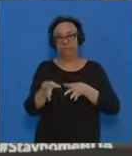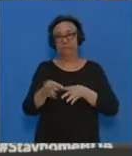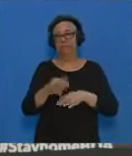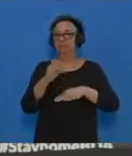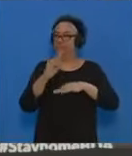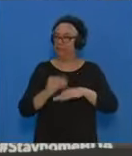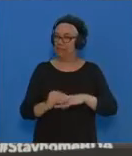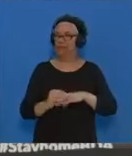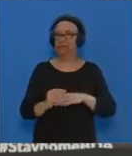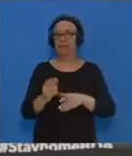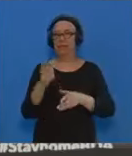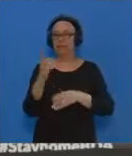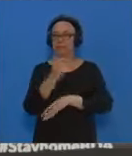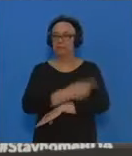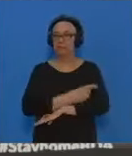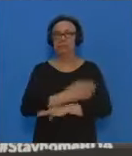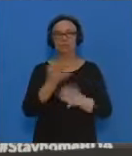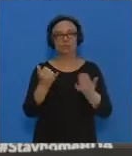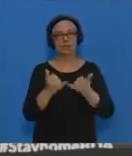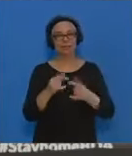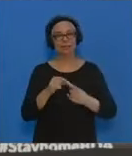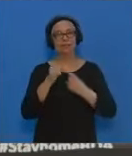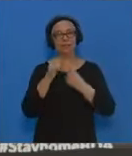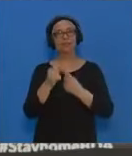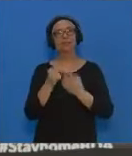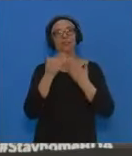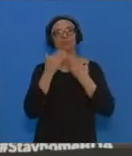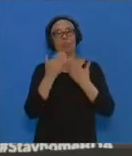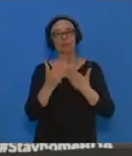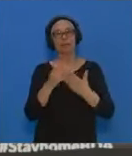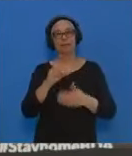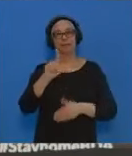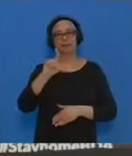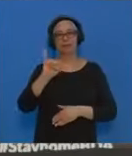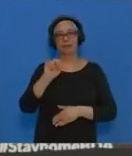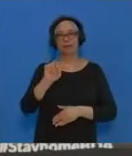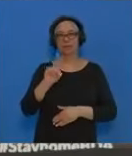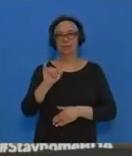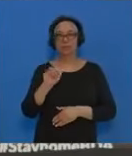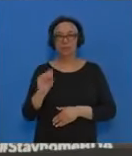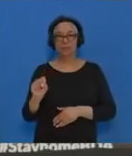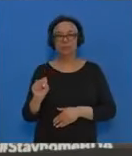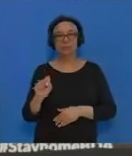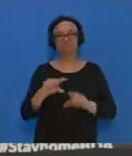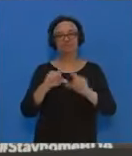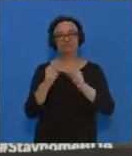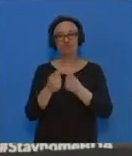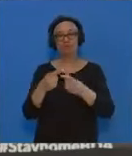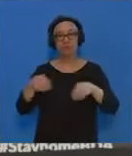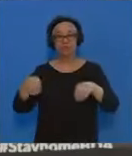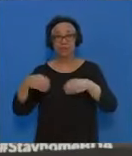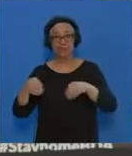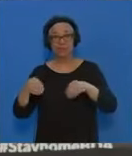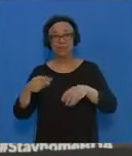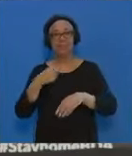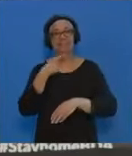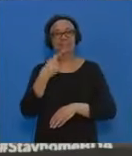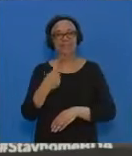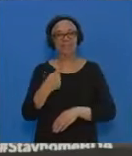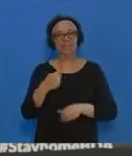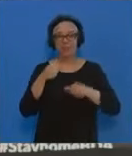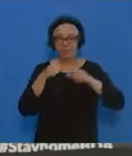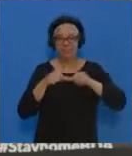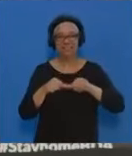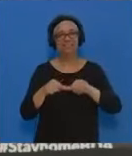So, tonight, I want to give special thanks to the Lindos Group of Stores who has said that they will